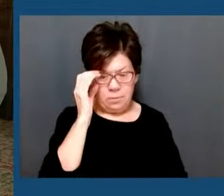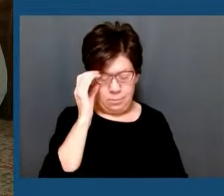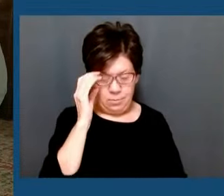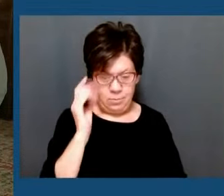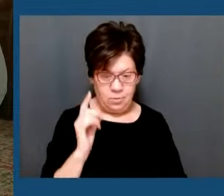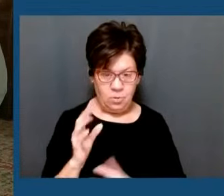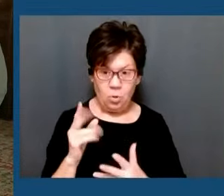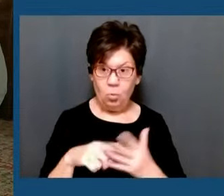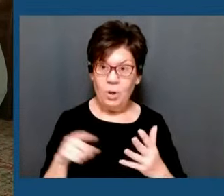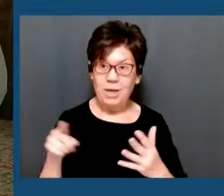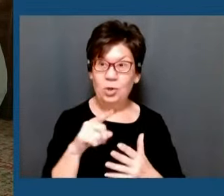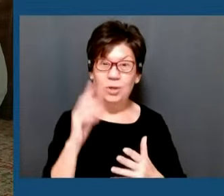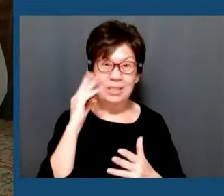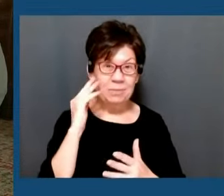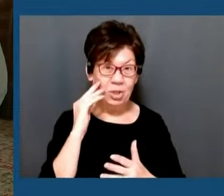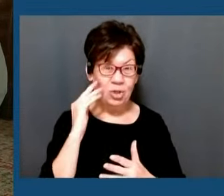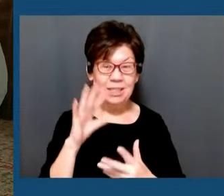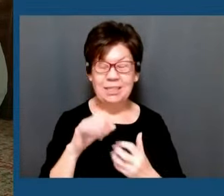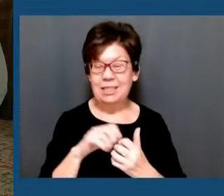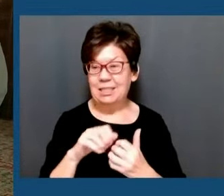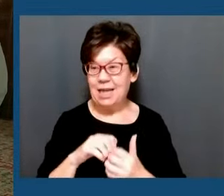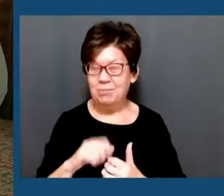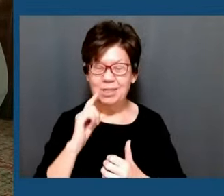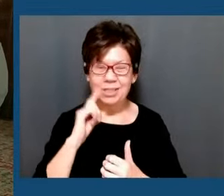experience and what the damage could be.